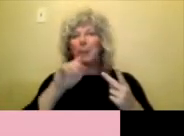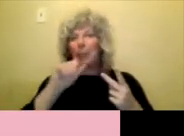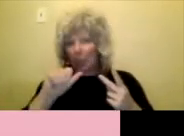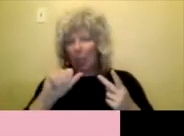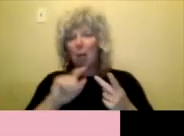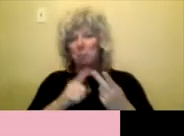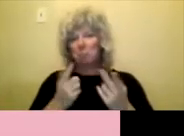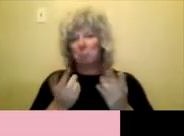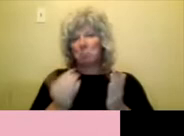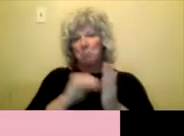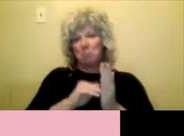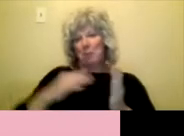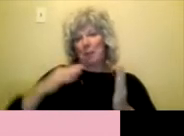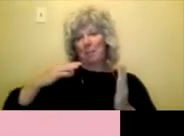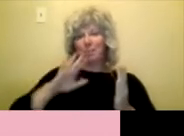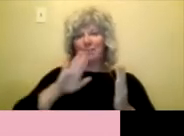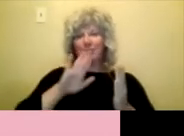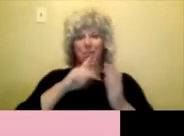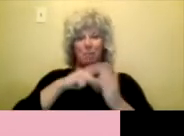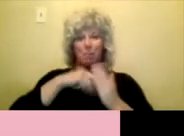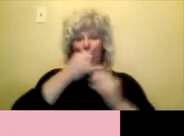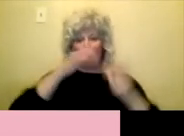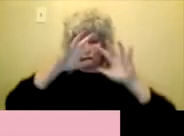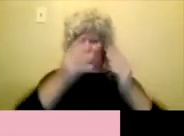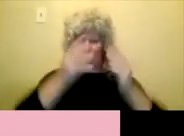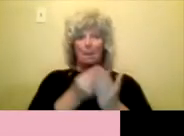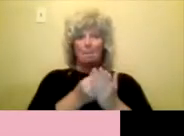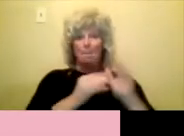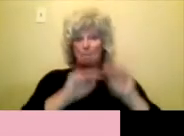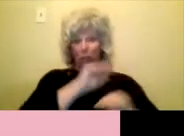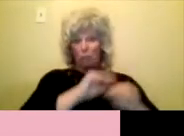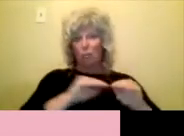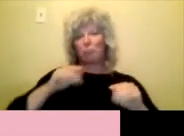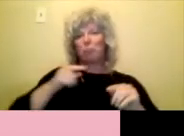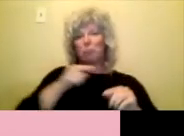of your project budget again. So up to $10,000.